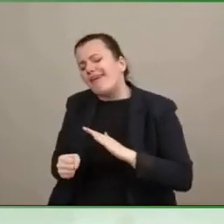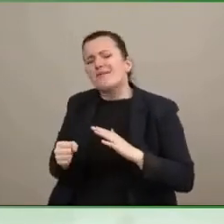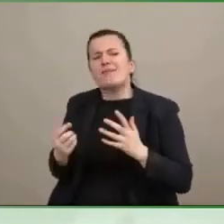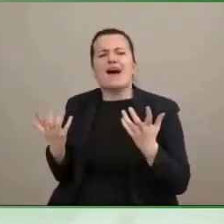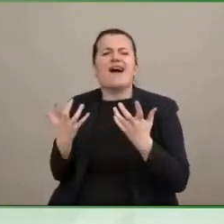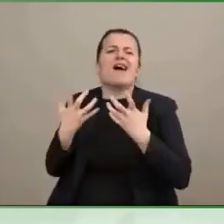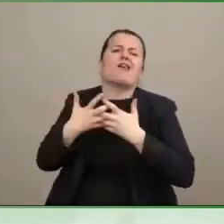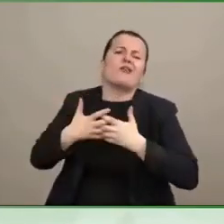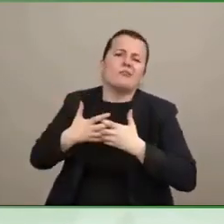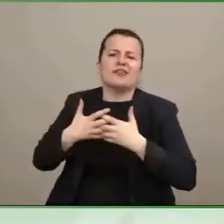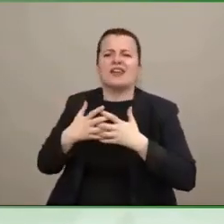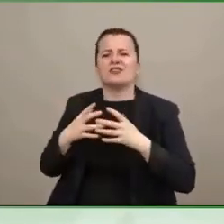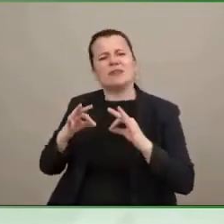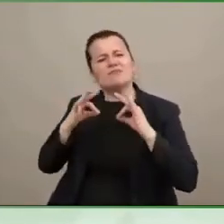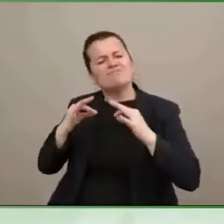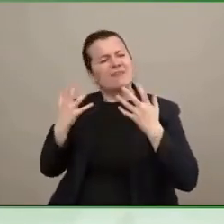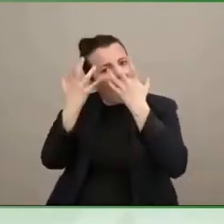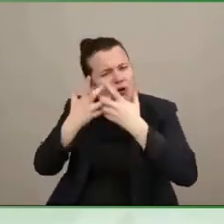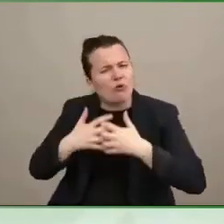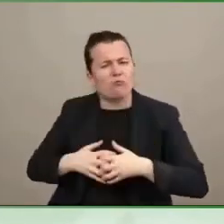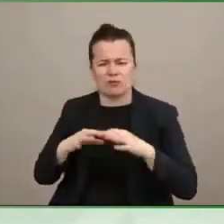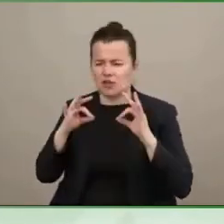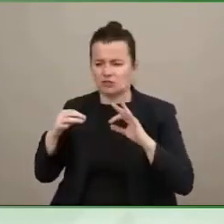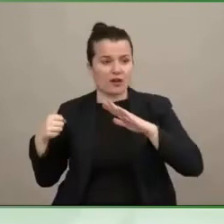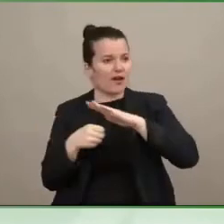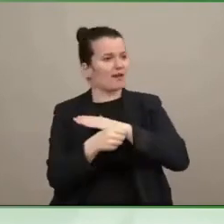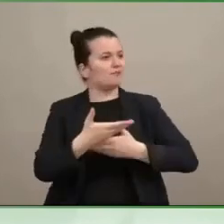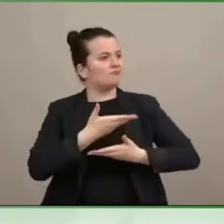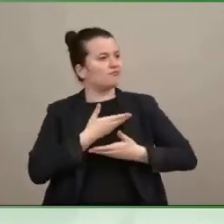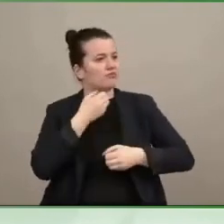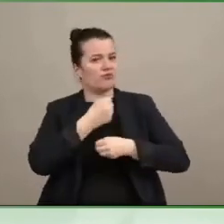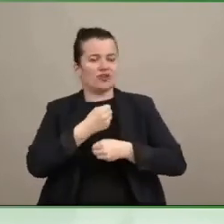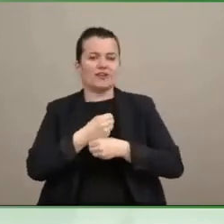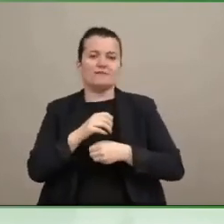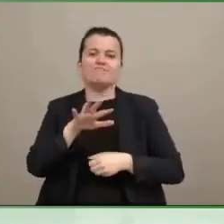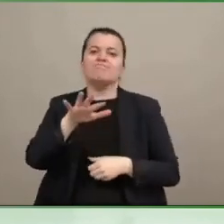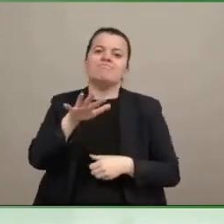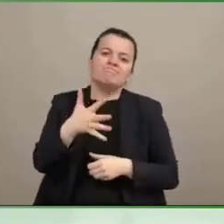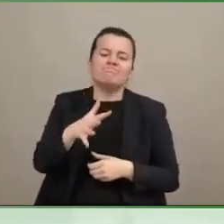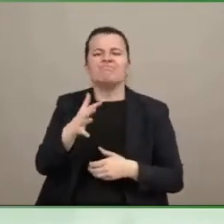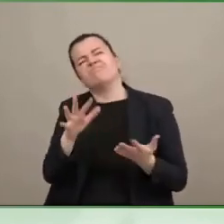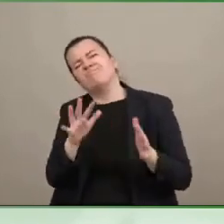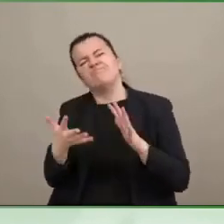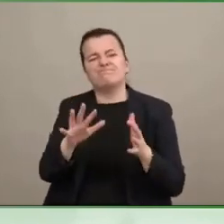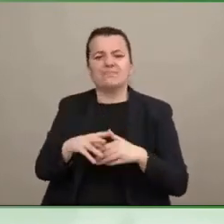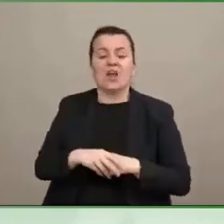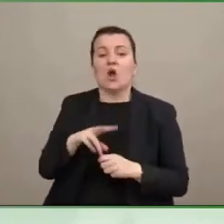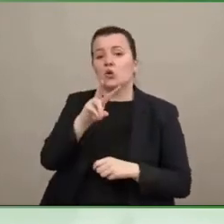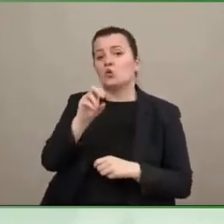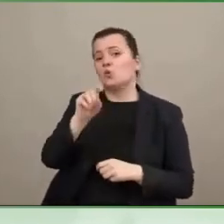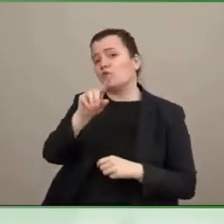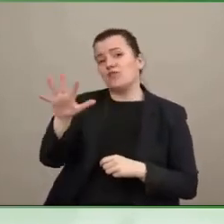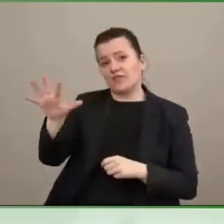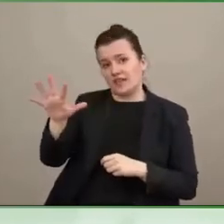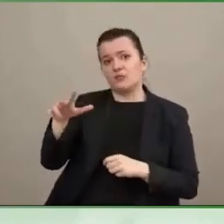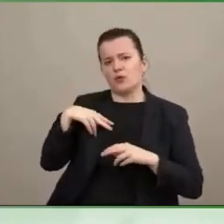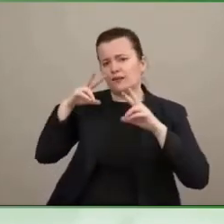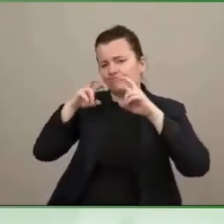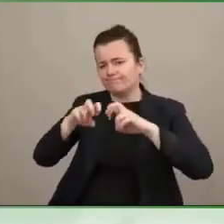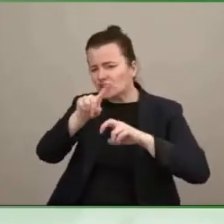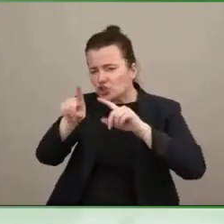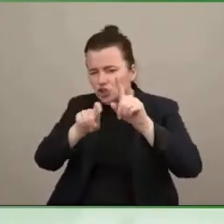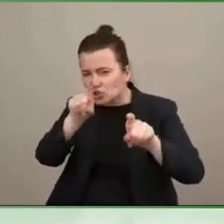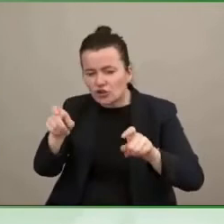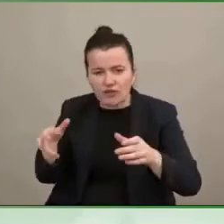Kessler Foundation had a survey in 2015, and we found that people with disabilities were really striving to work.